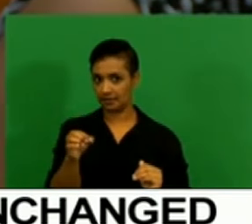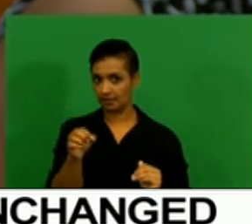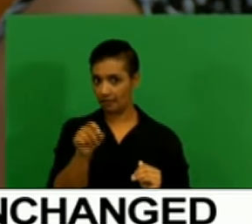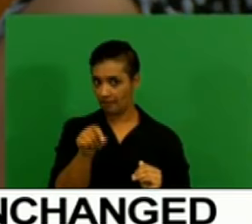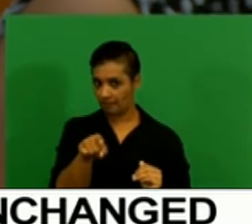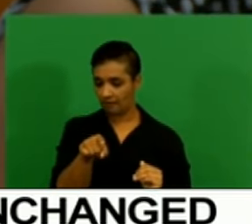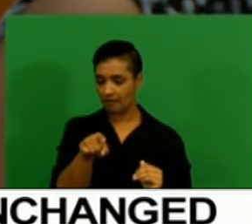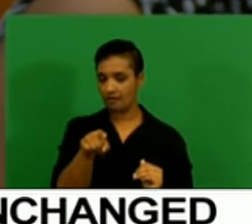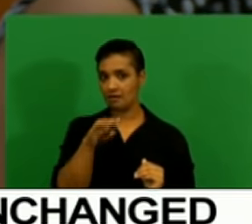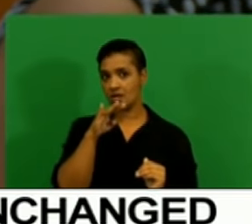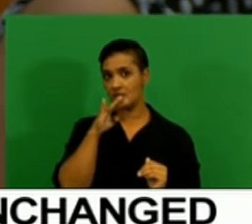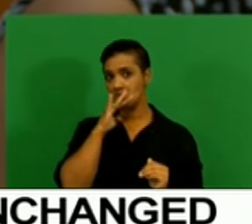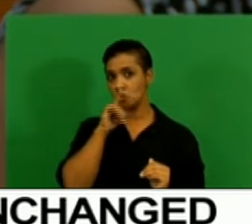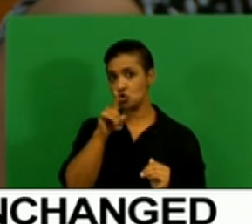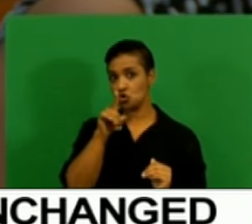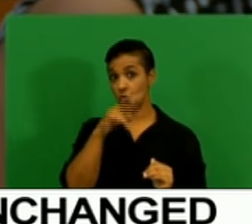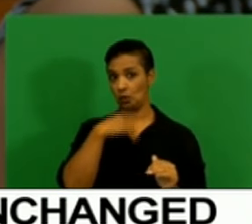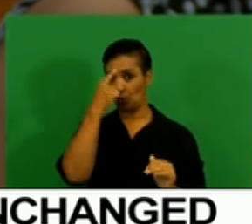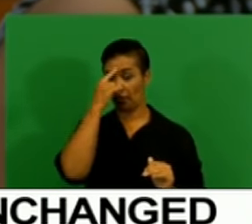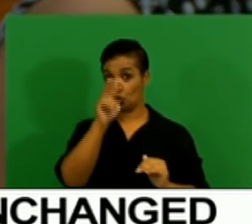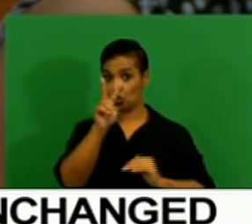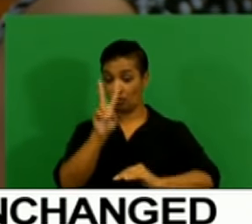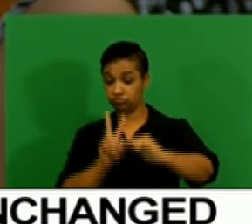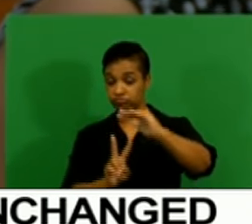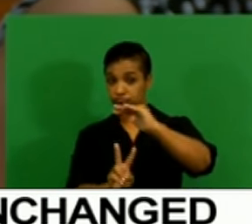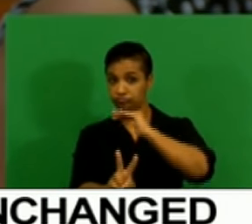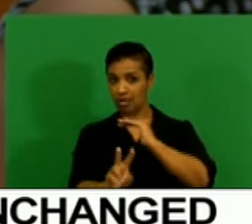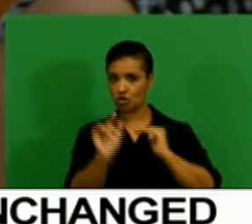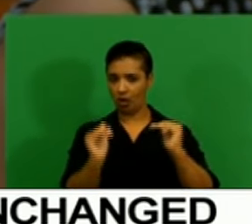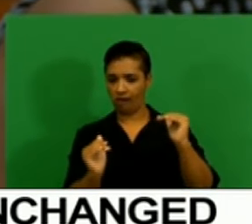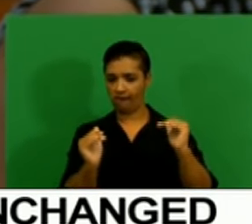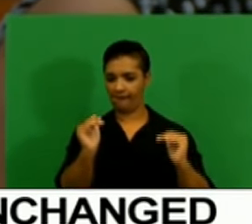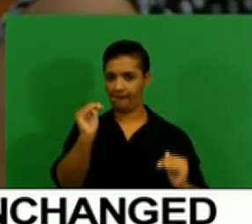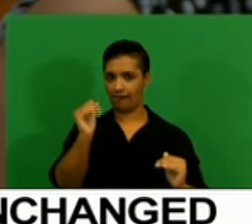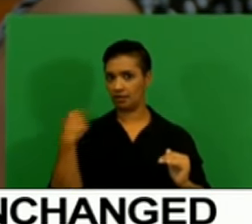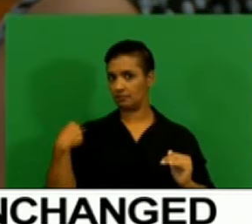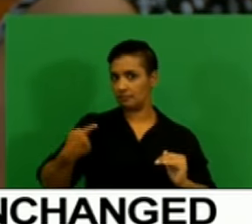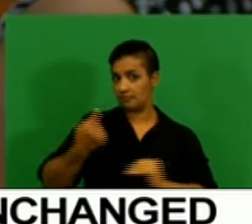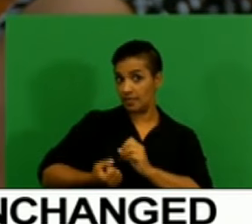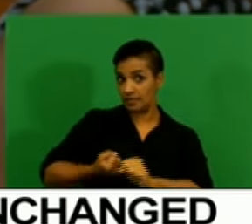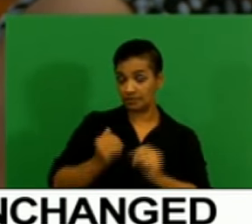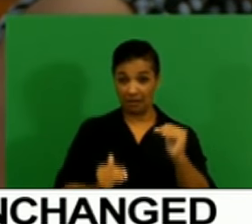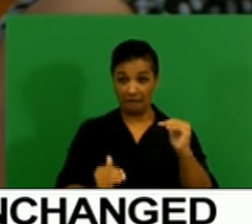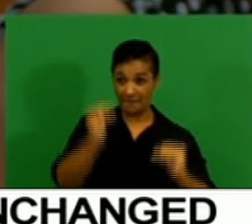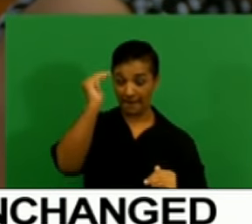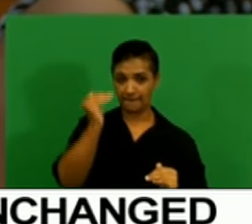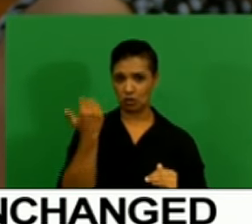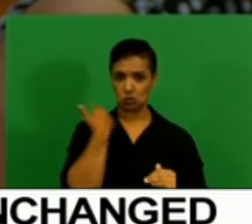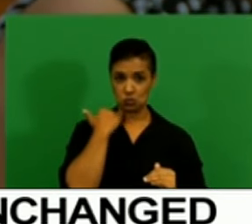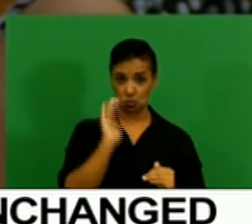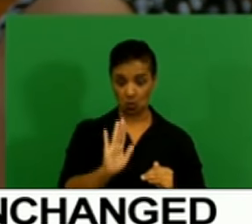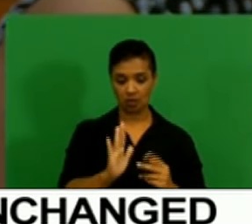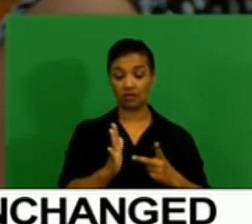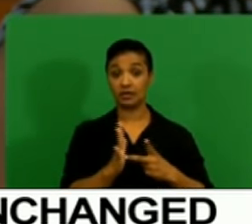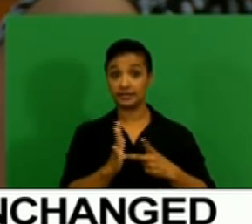is that one of the largest variances, changes in your forecast that you have made in the last couple of years? And number two, did the